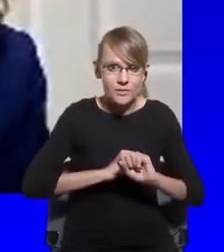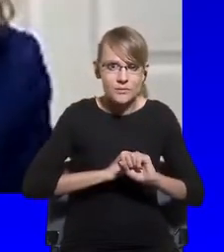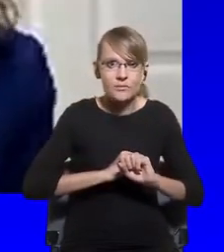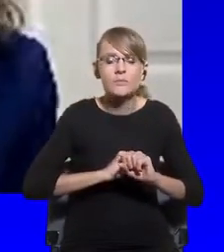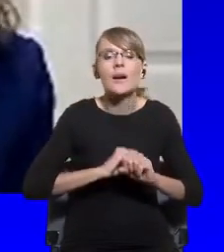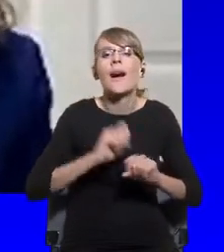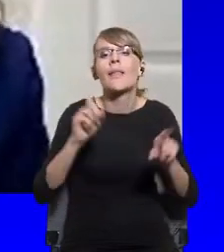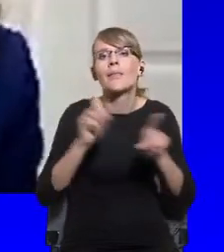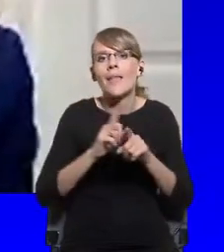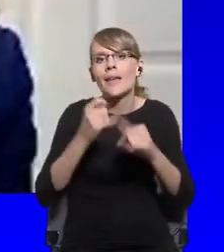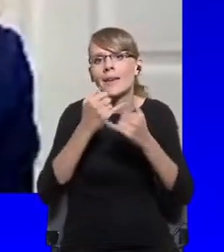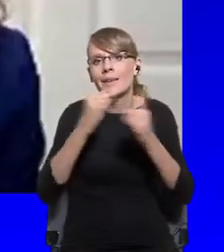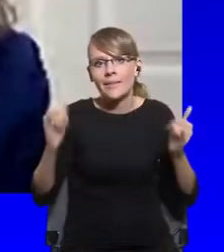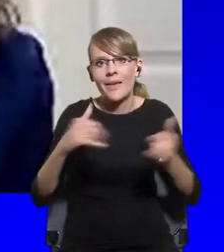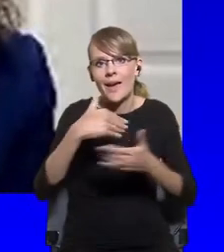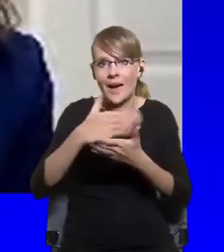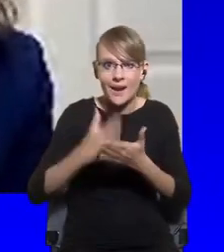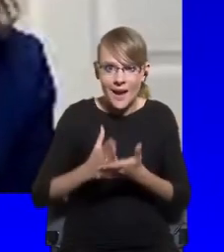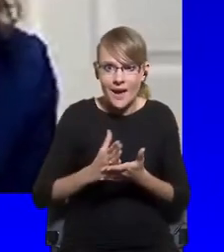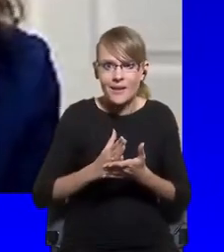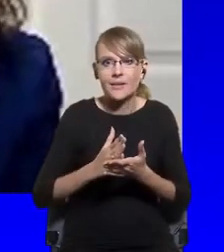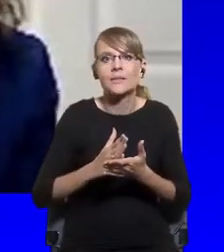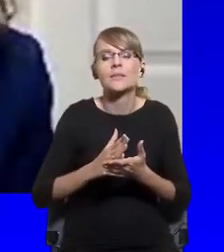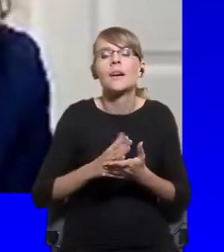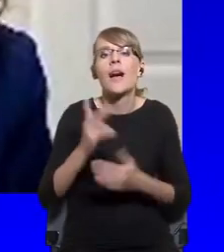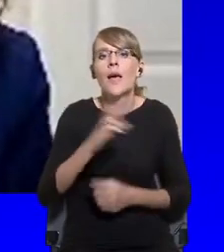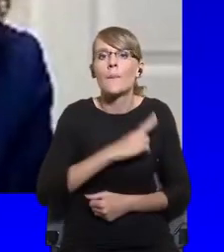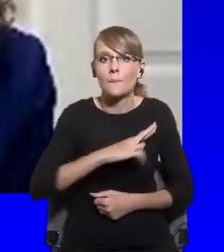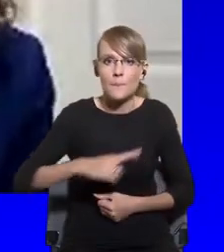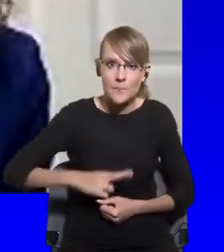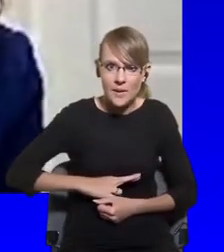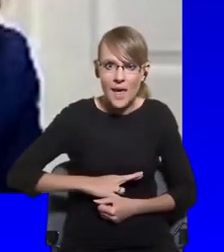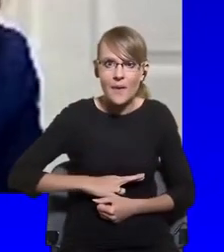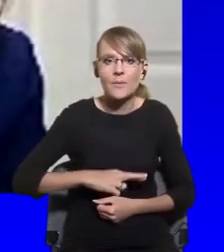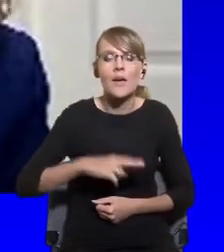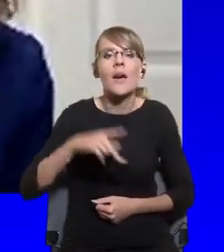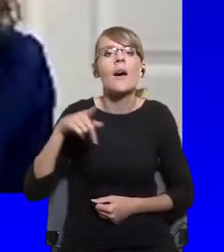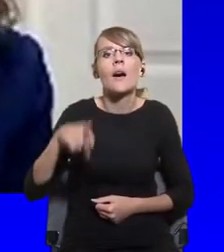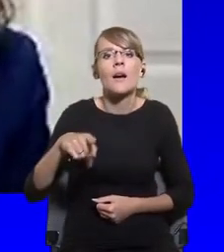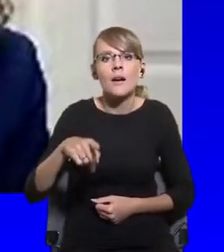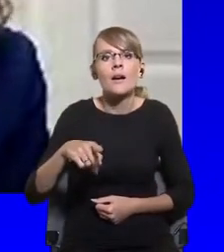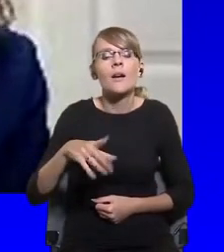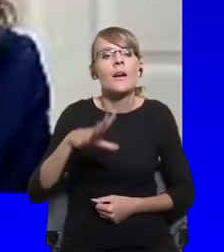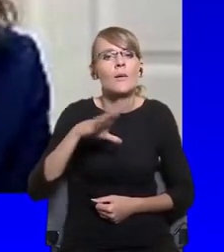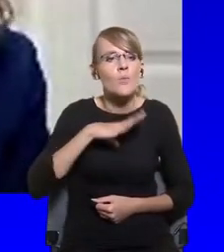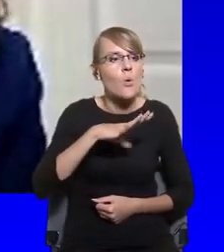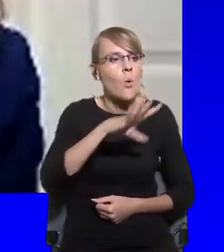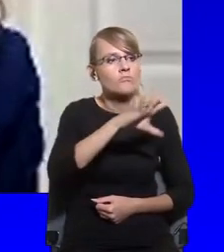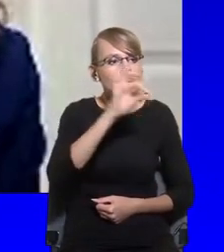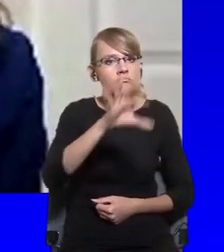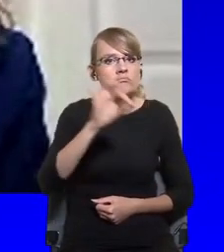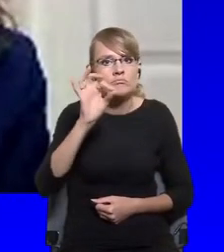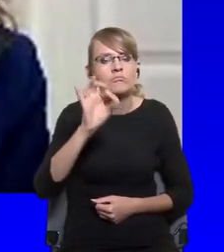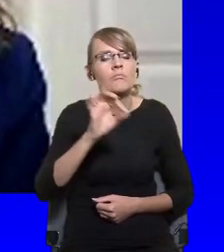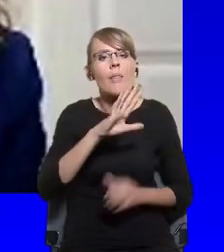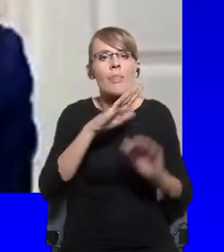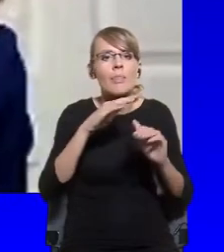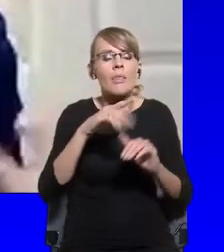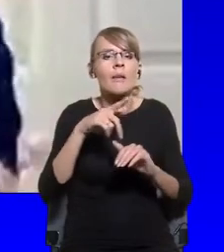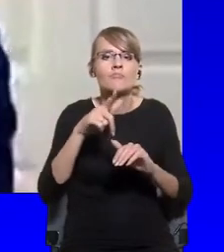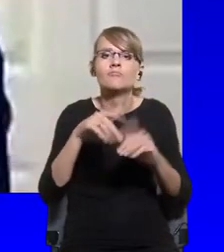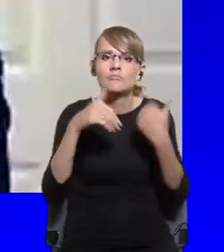countries' approaches, the prime minister delegated significant decision making authority to scientists,